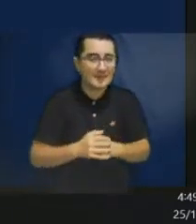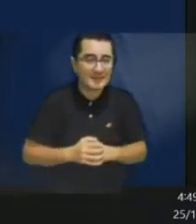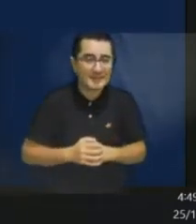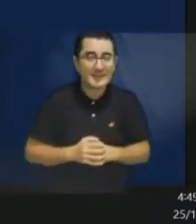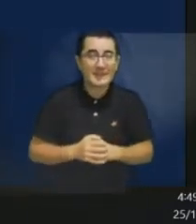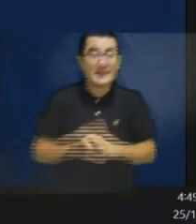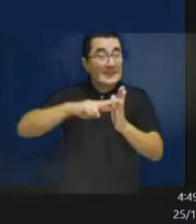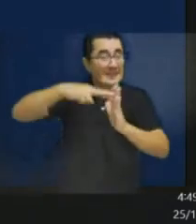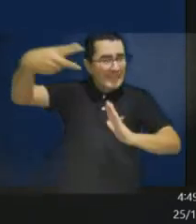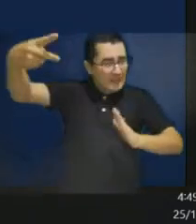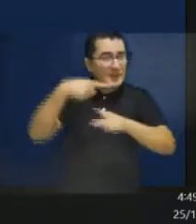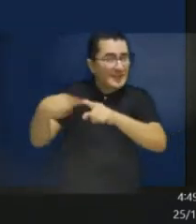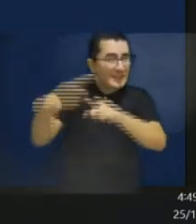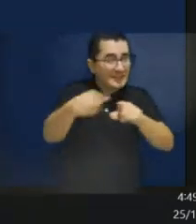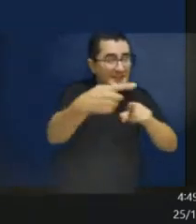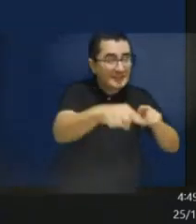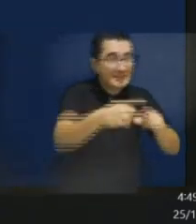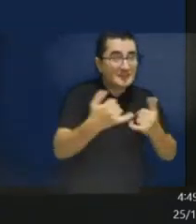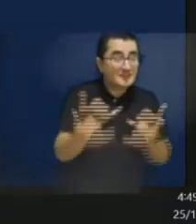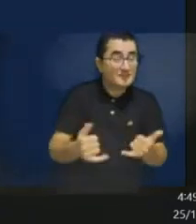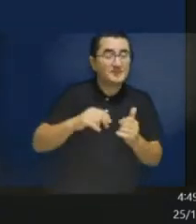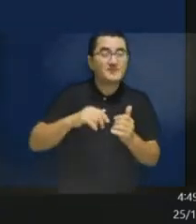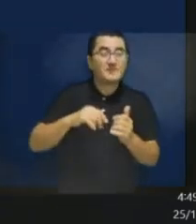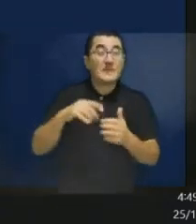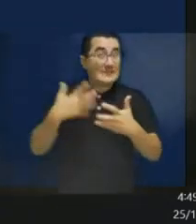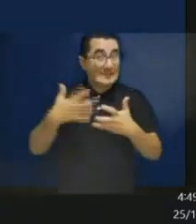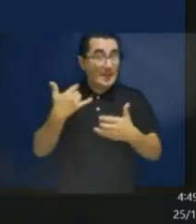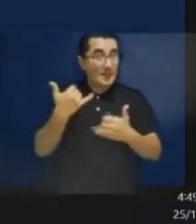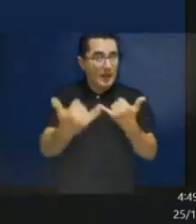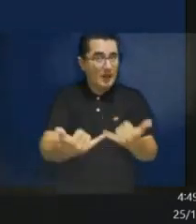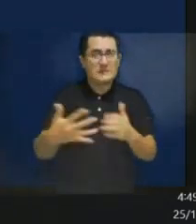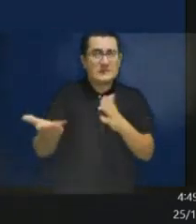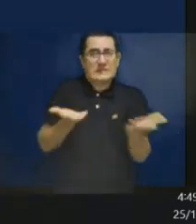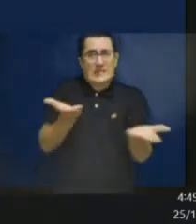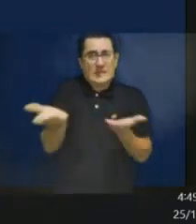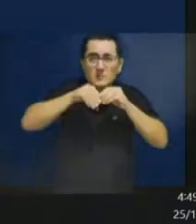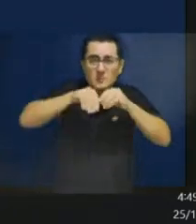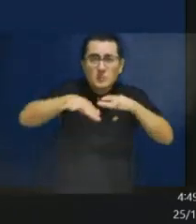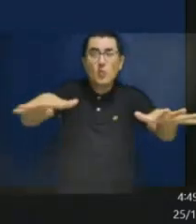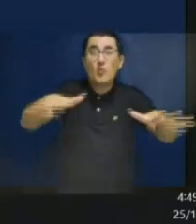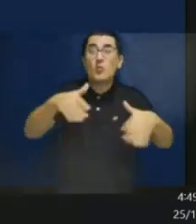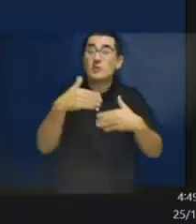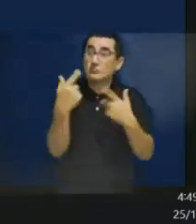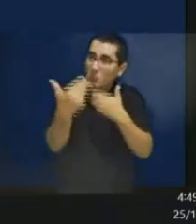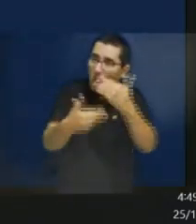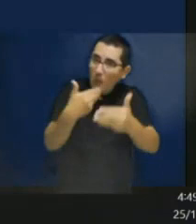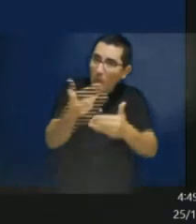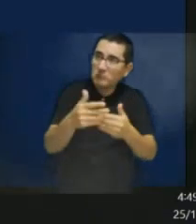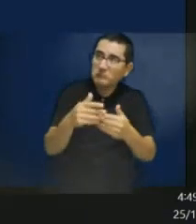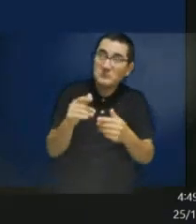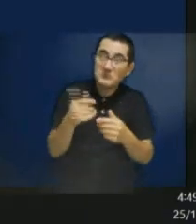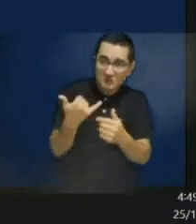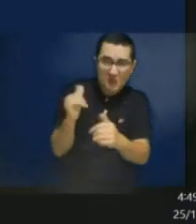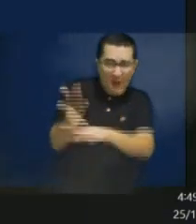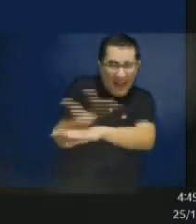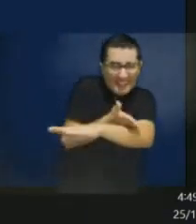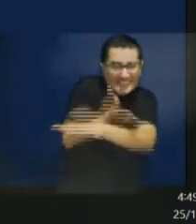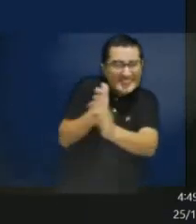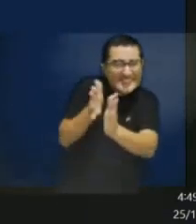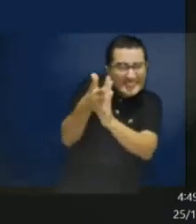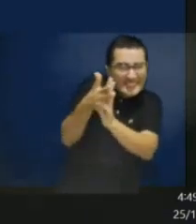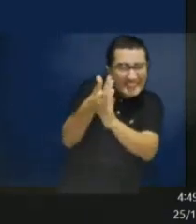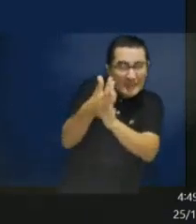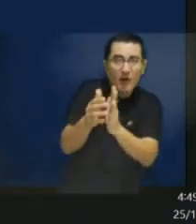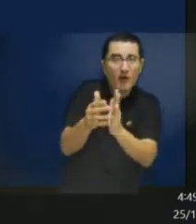the explosion of these handheld technologies actually makes our system as such. Public utilities, as we mentioned to